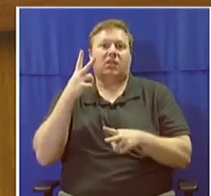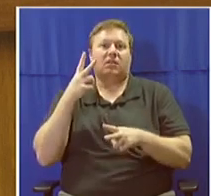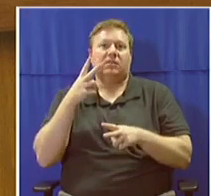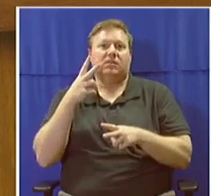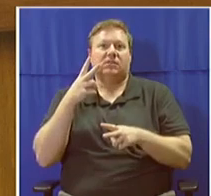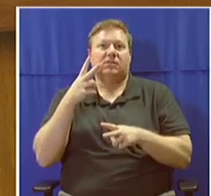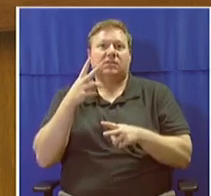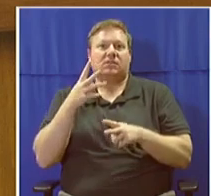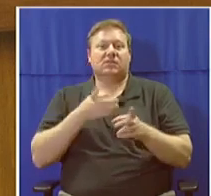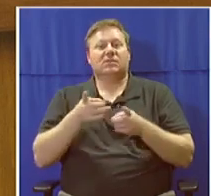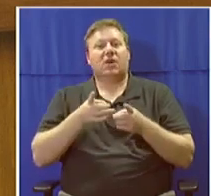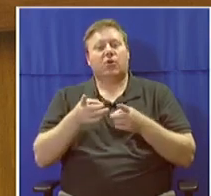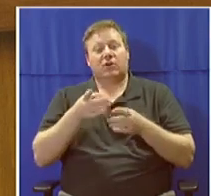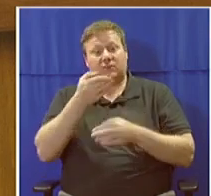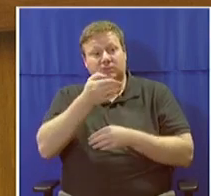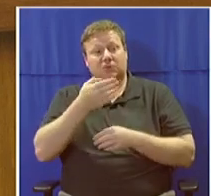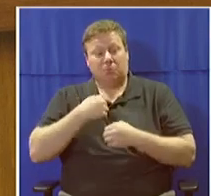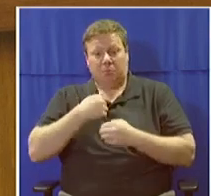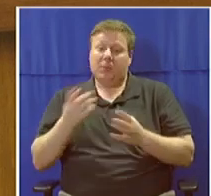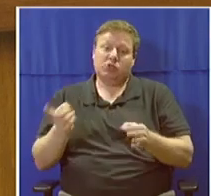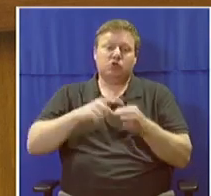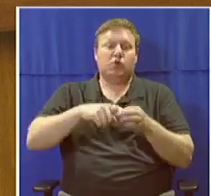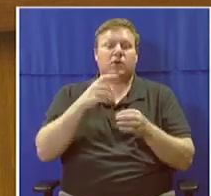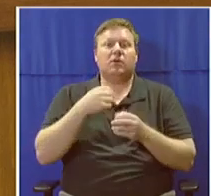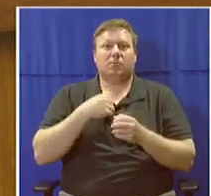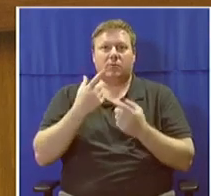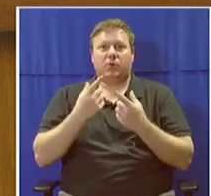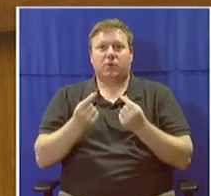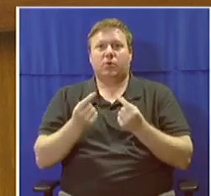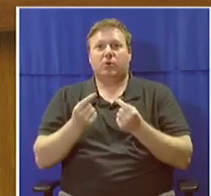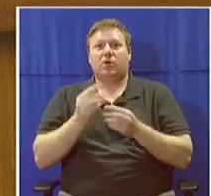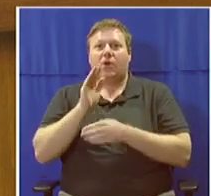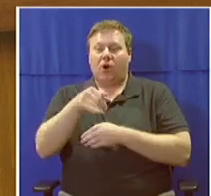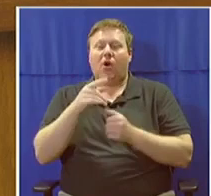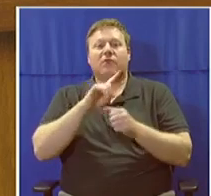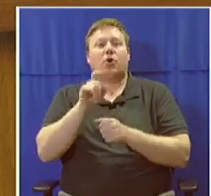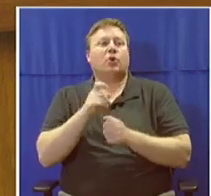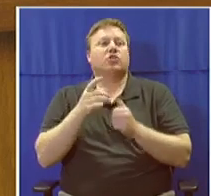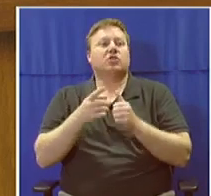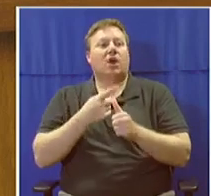directed me to join him, which I will be doing after this question and answer.